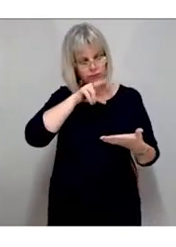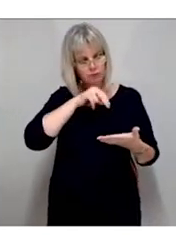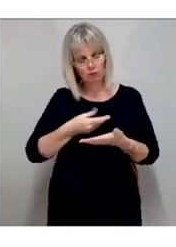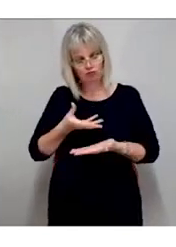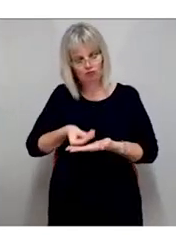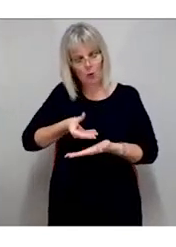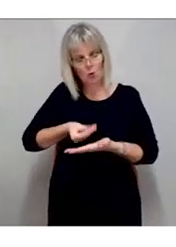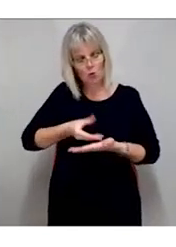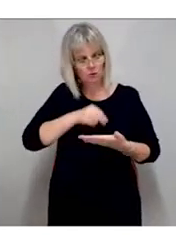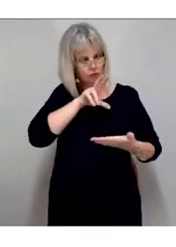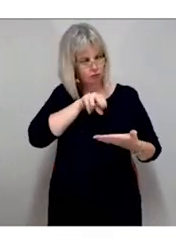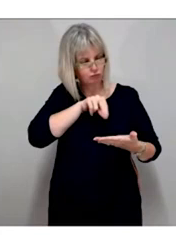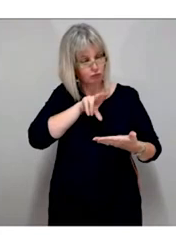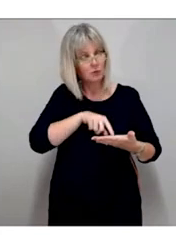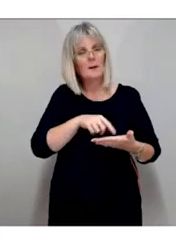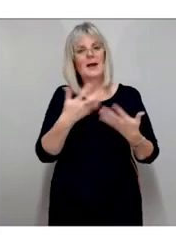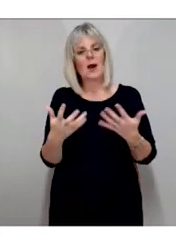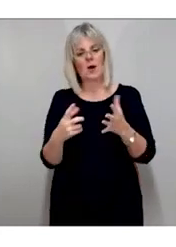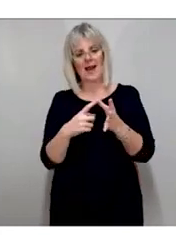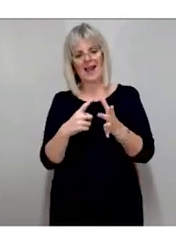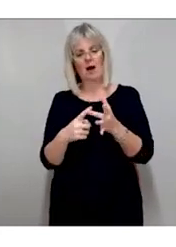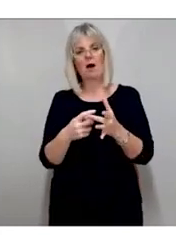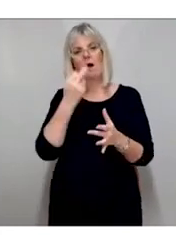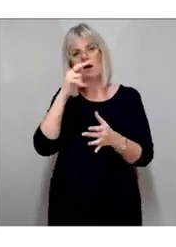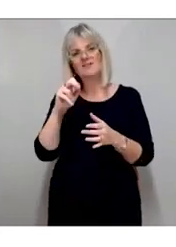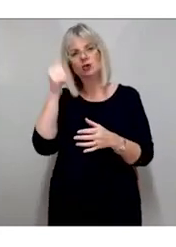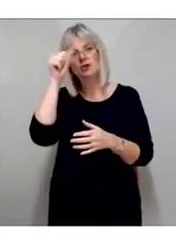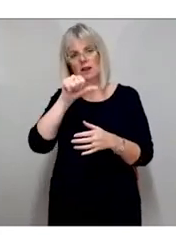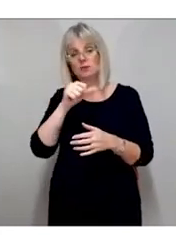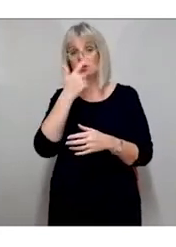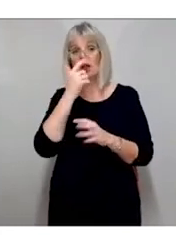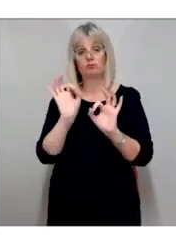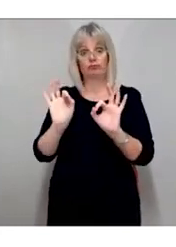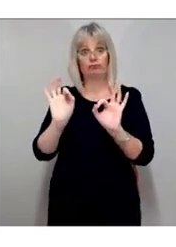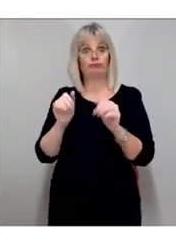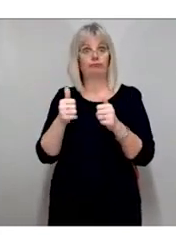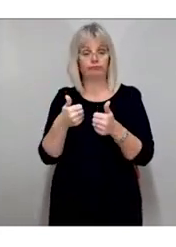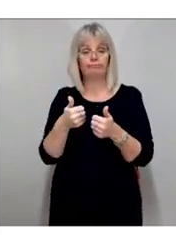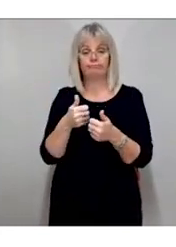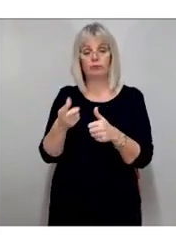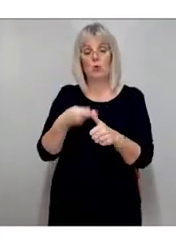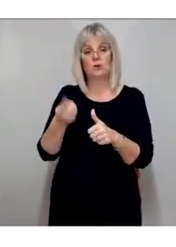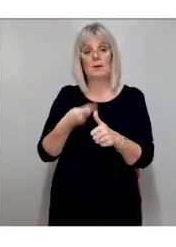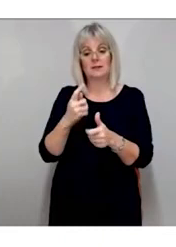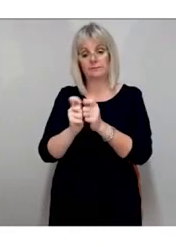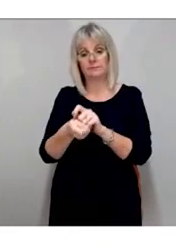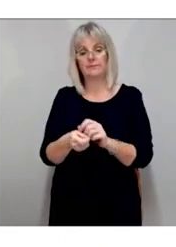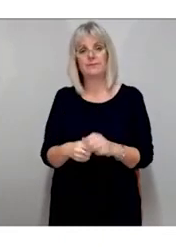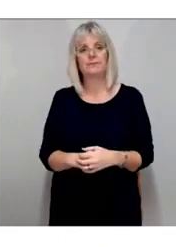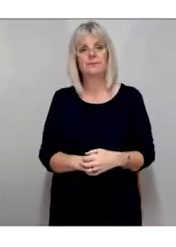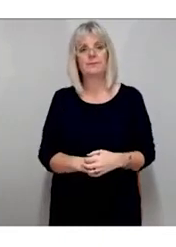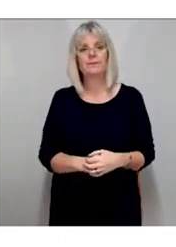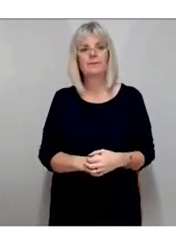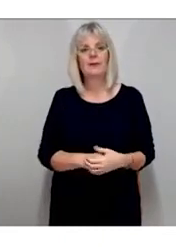intelligence can produce excellent quality results. Text-to-speech is used widely with screen